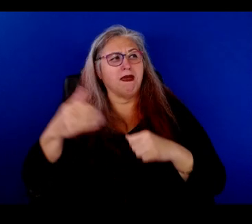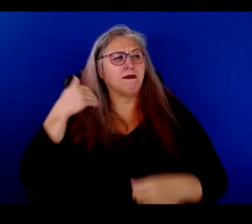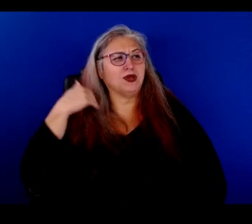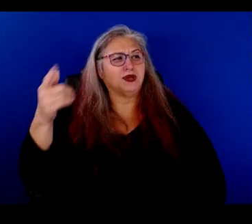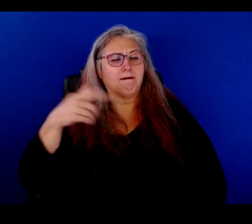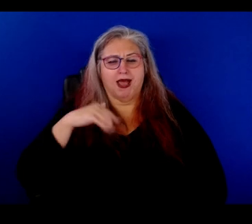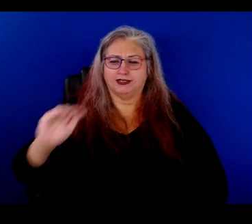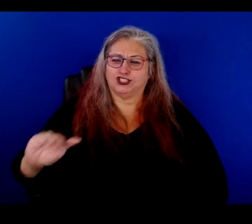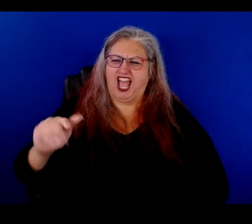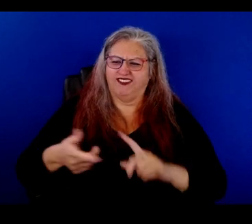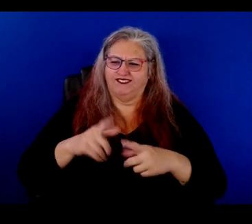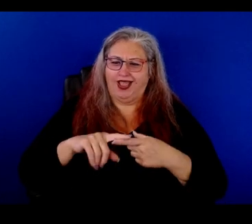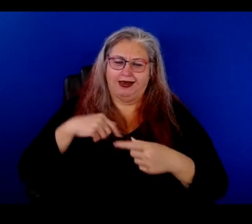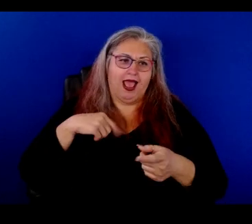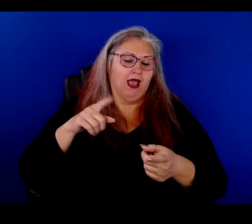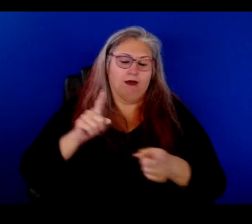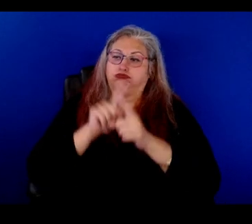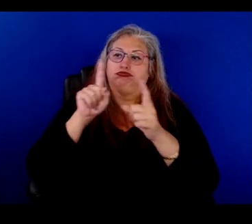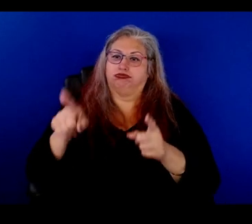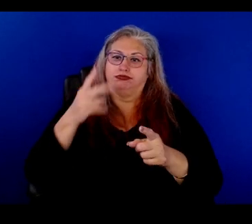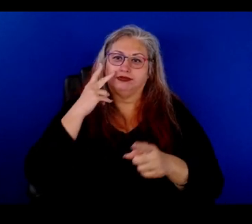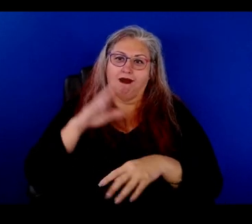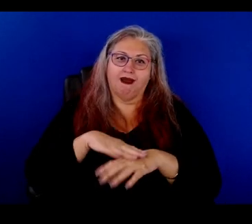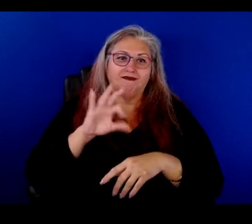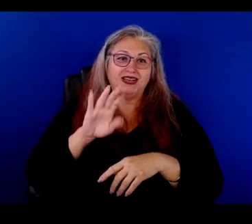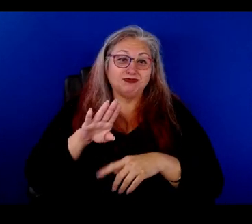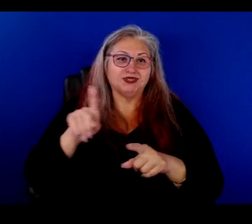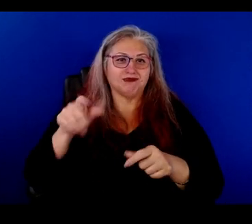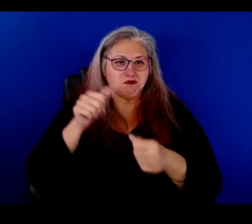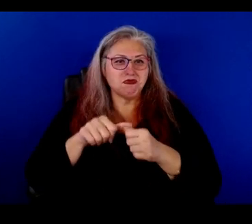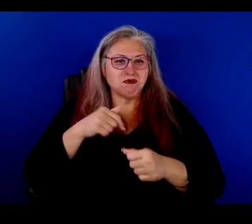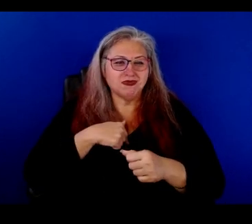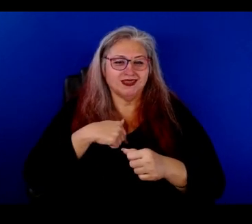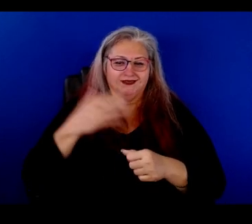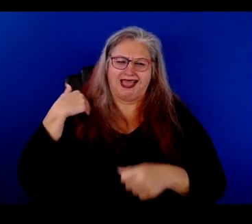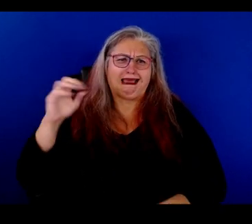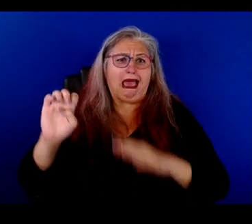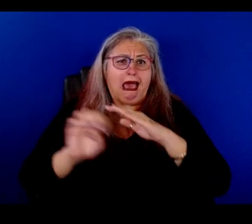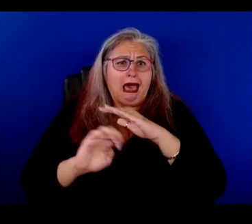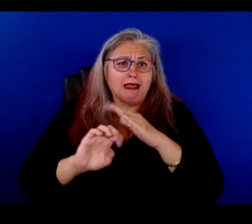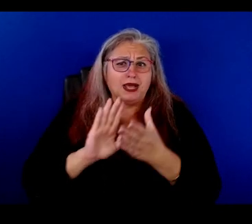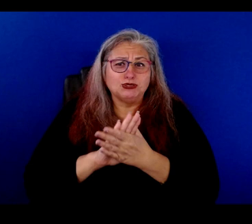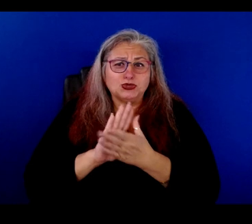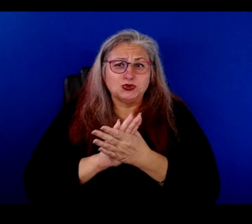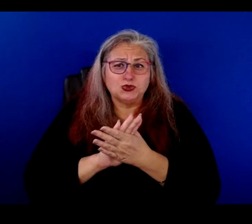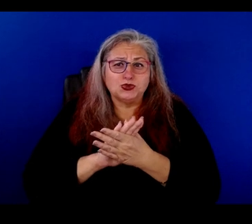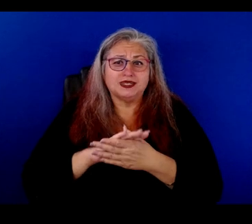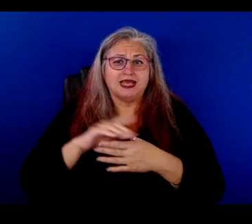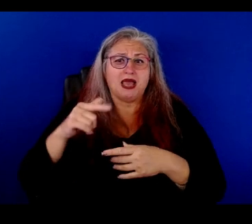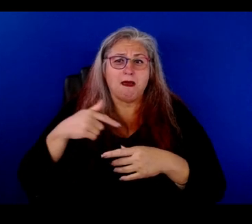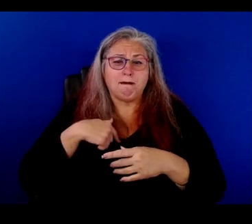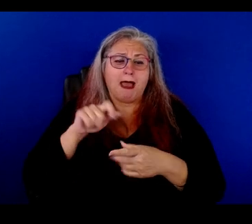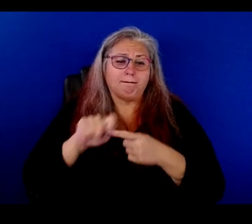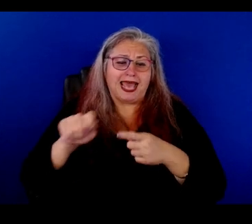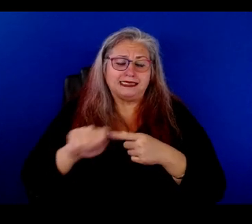childhood friend who I met up with on Facebook that remembers me in elementary school, you know, banging my